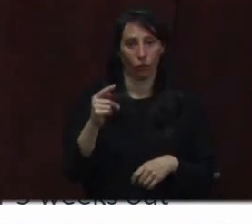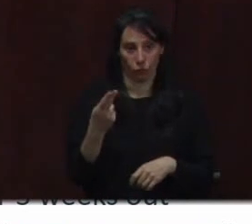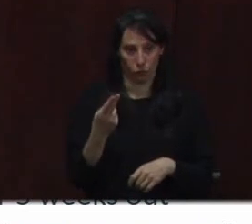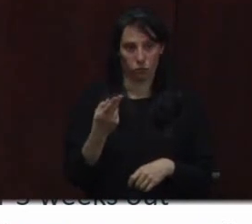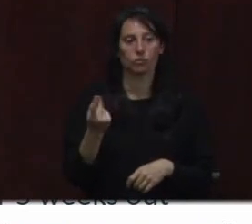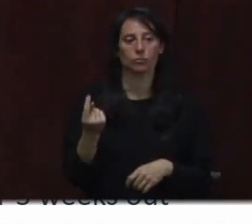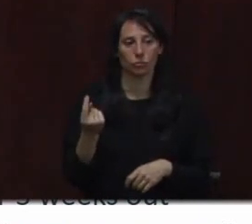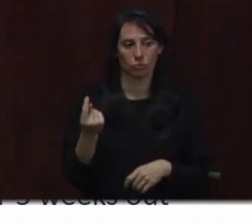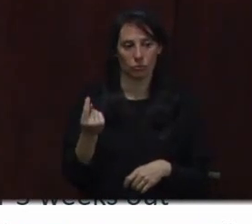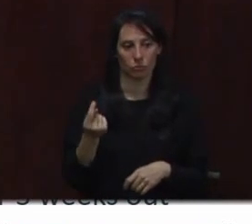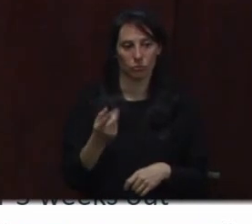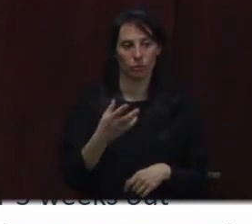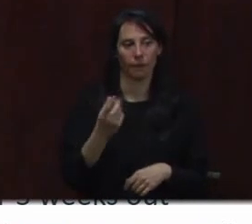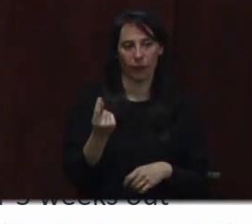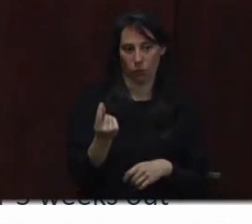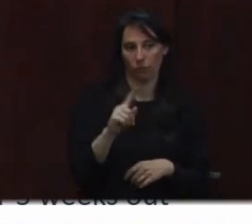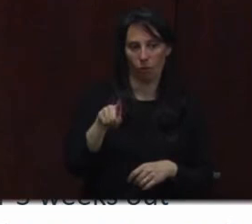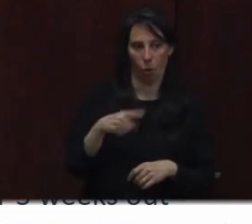always getting that out